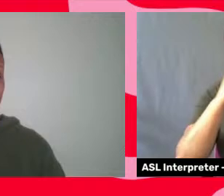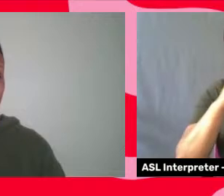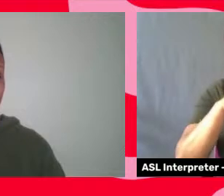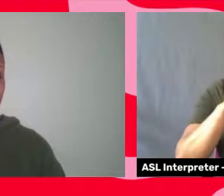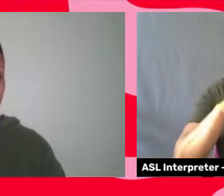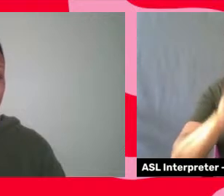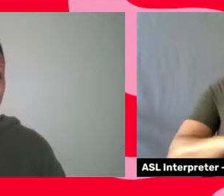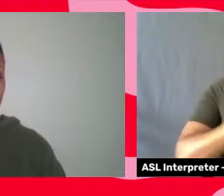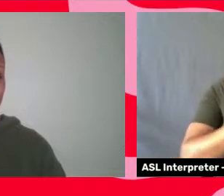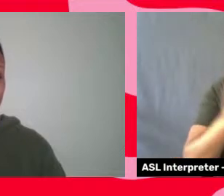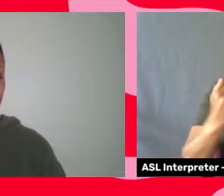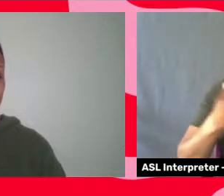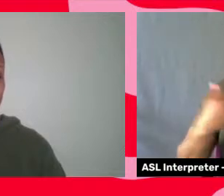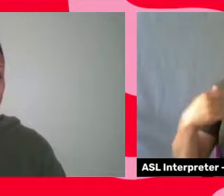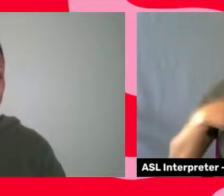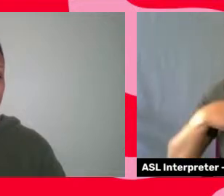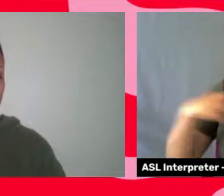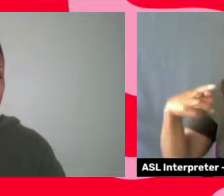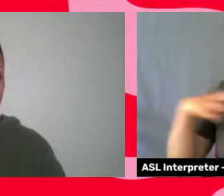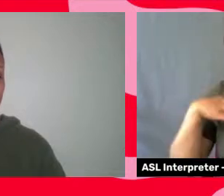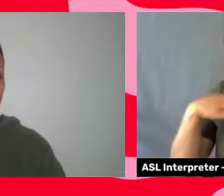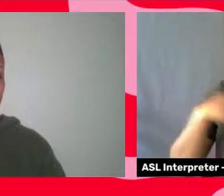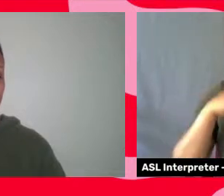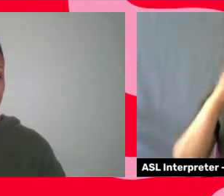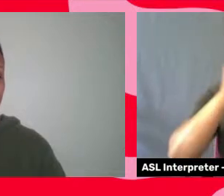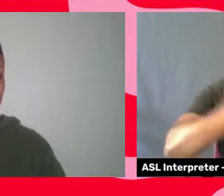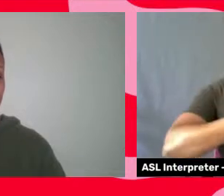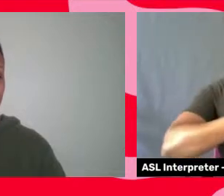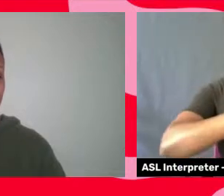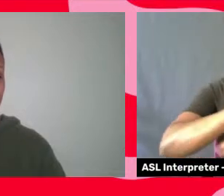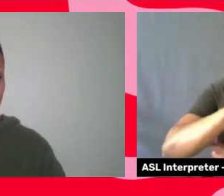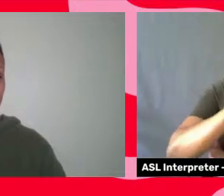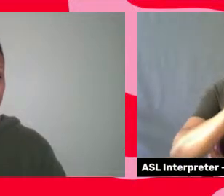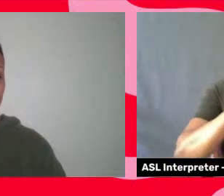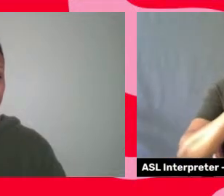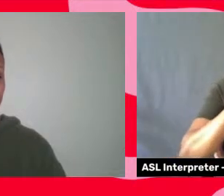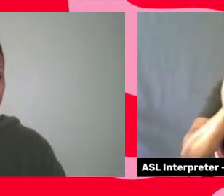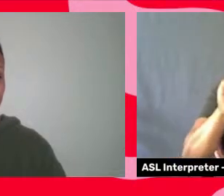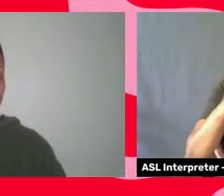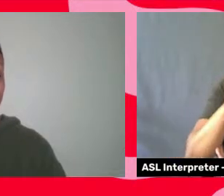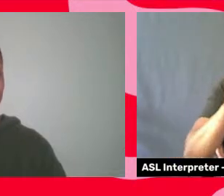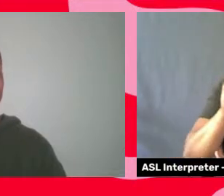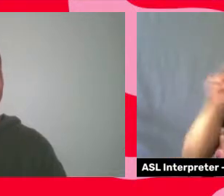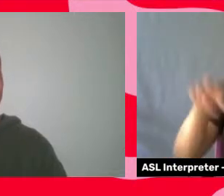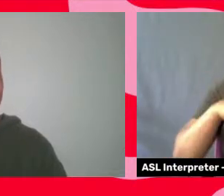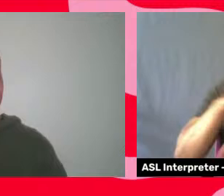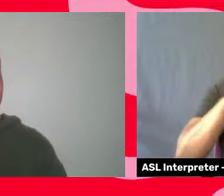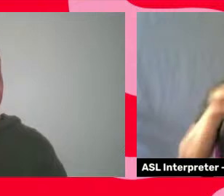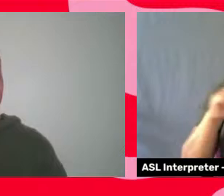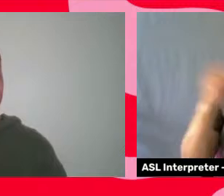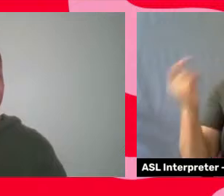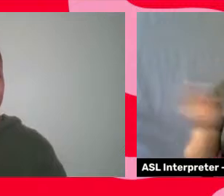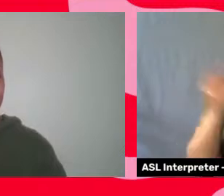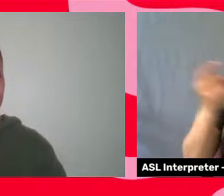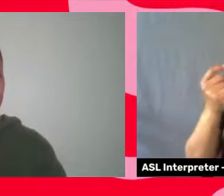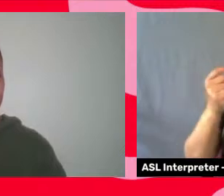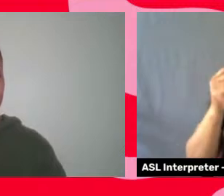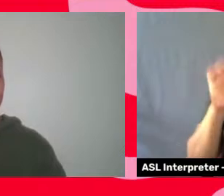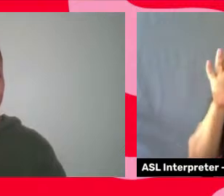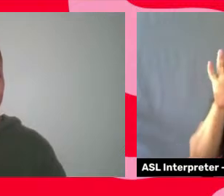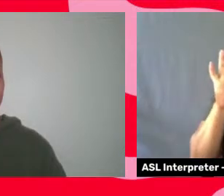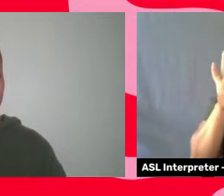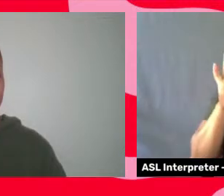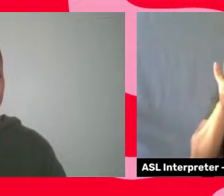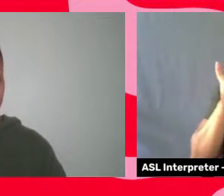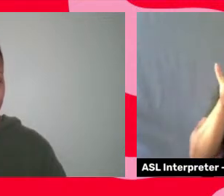founded the Kothi Dance Company, which is now celebrating its 52nd year, which is in itself a feat in